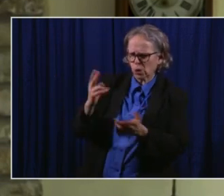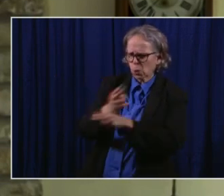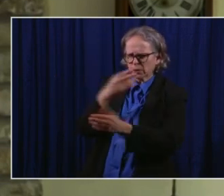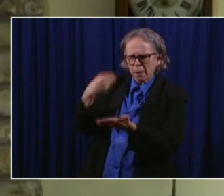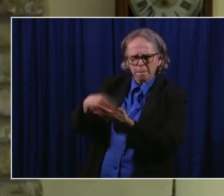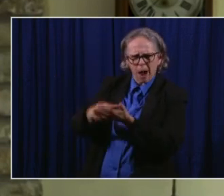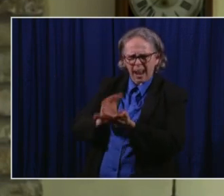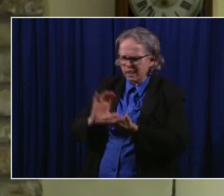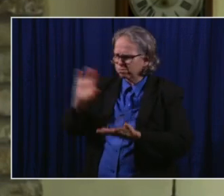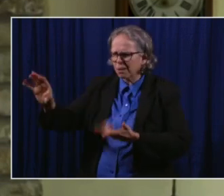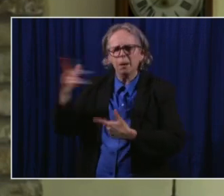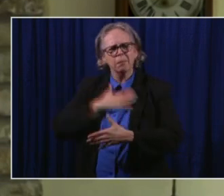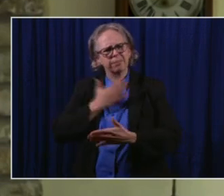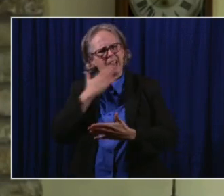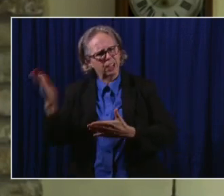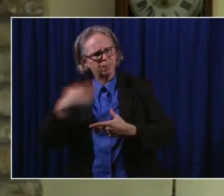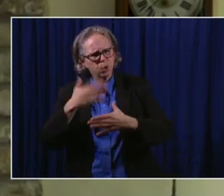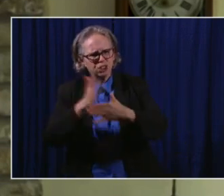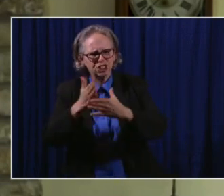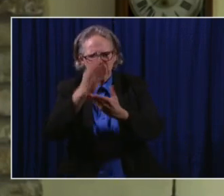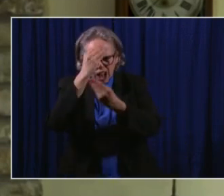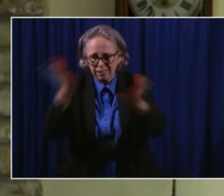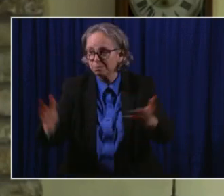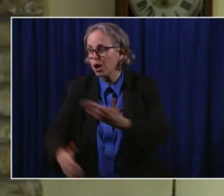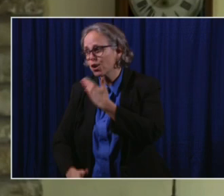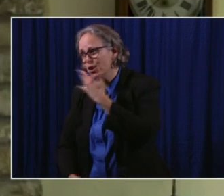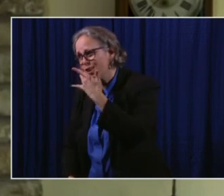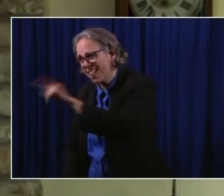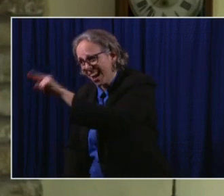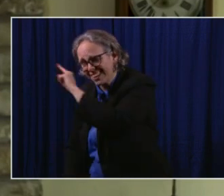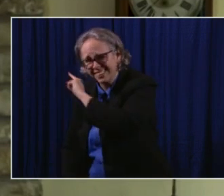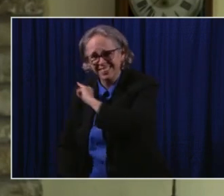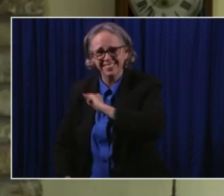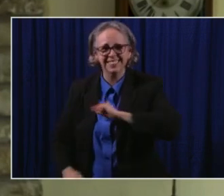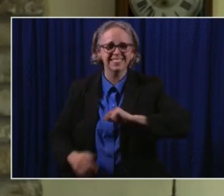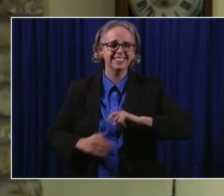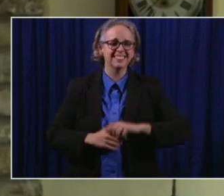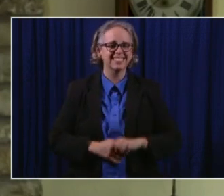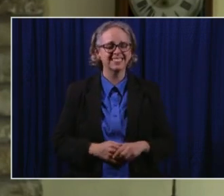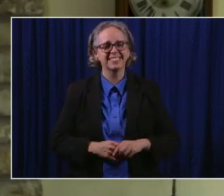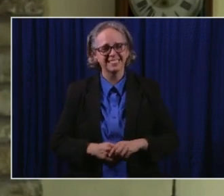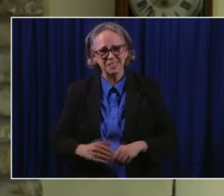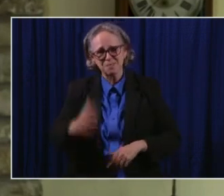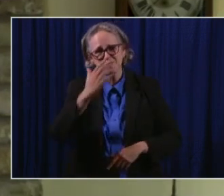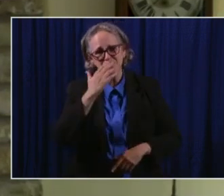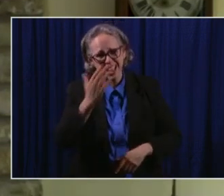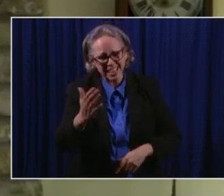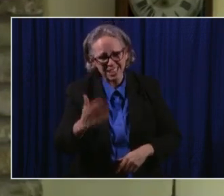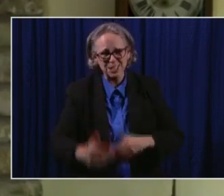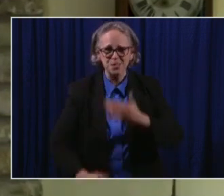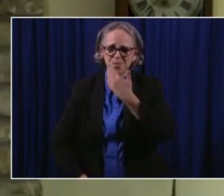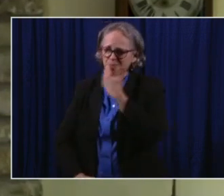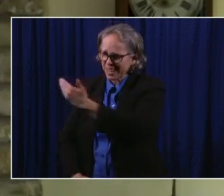thank you very much. Good luck. Thank you, Mr. and your teachers. We thank them for all they're doing. Thank